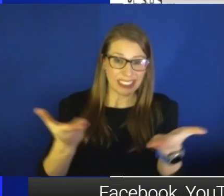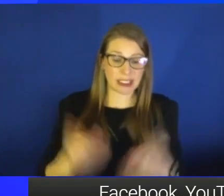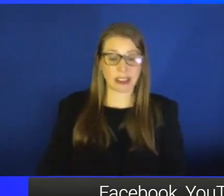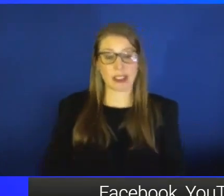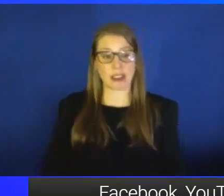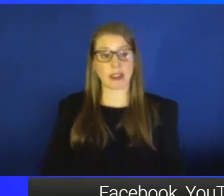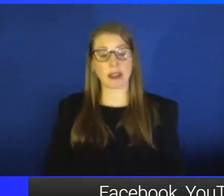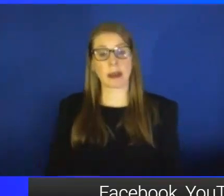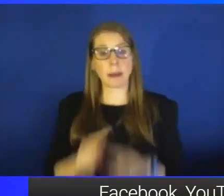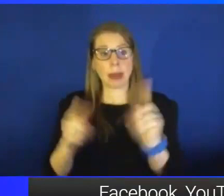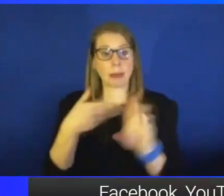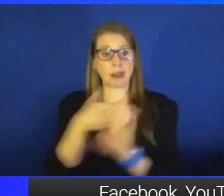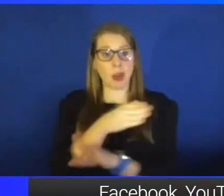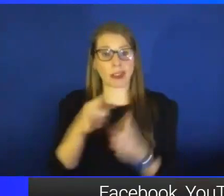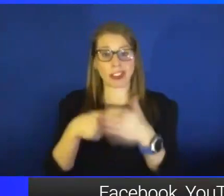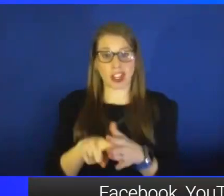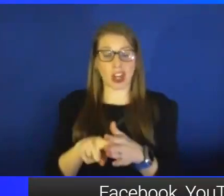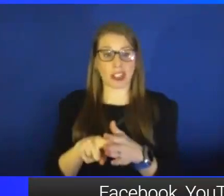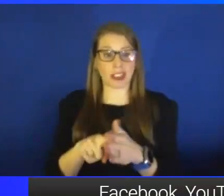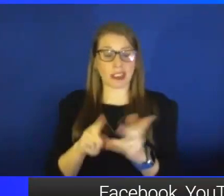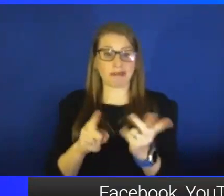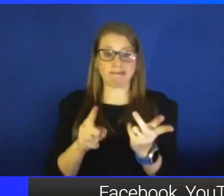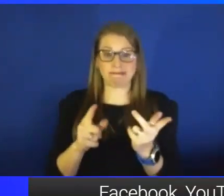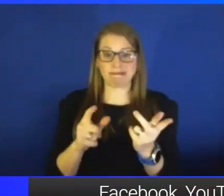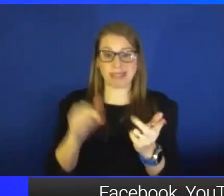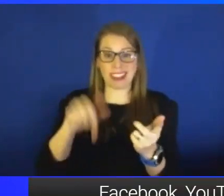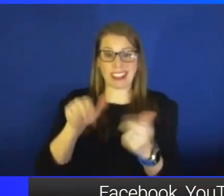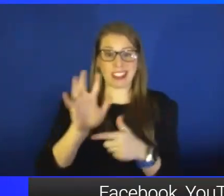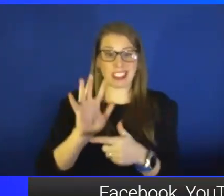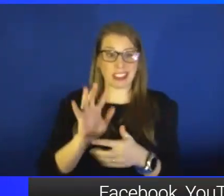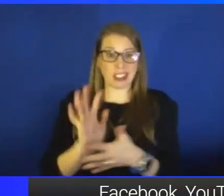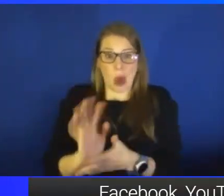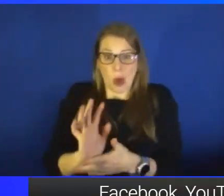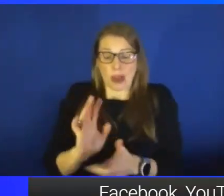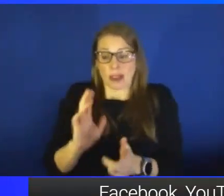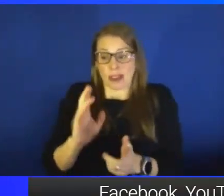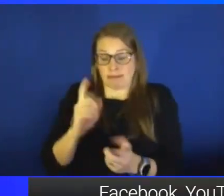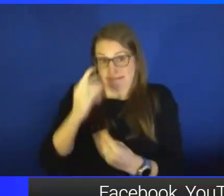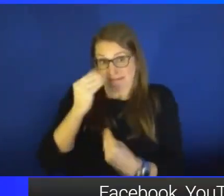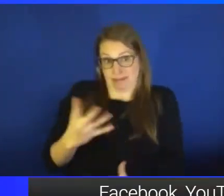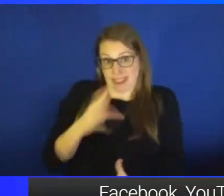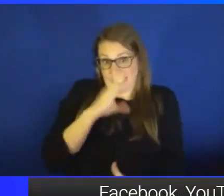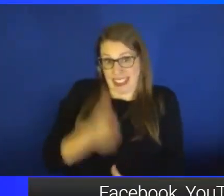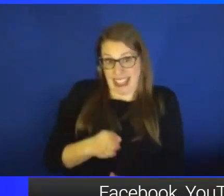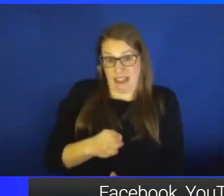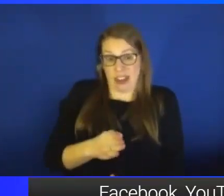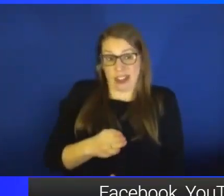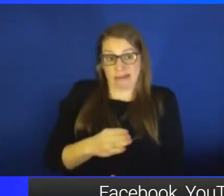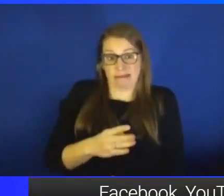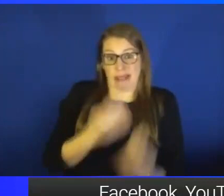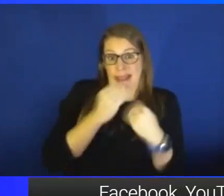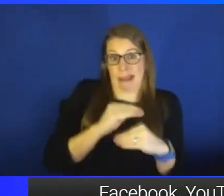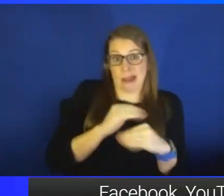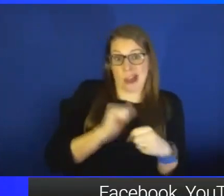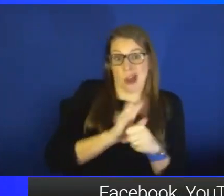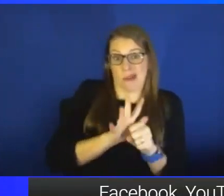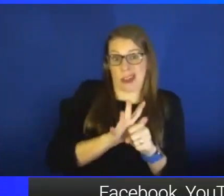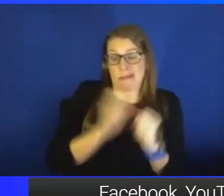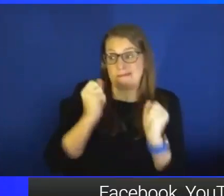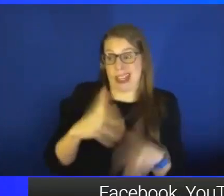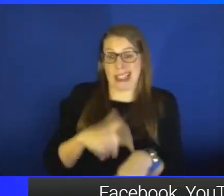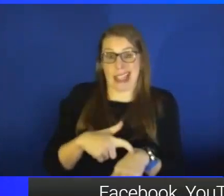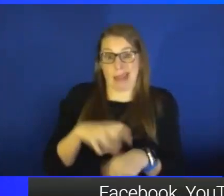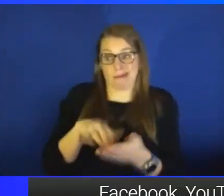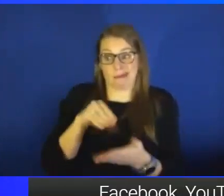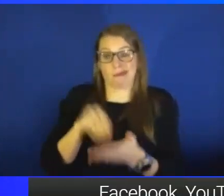started the show, I've learned never to put COVID-19 in a box. We've been surprised multiple times about what it can do. And so I